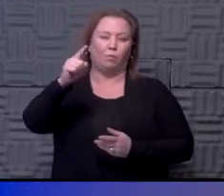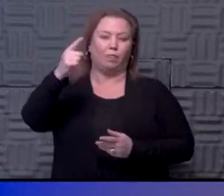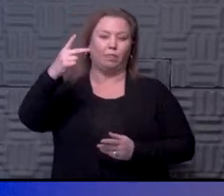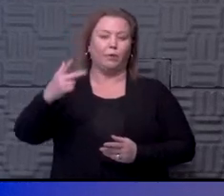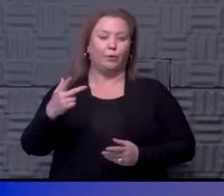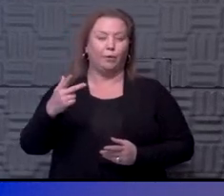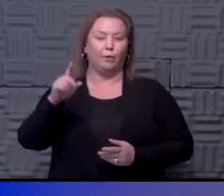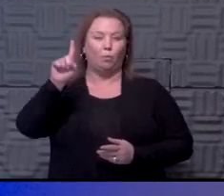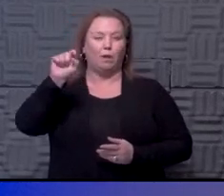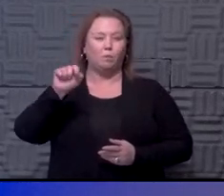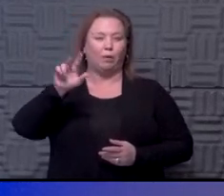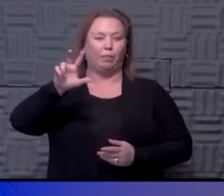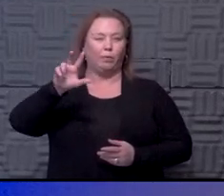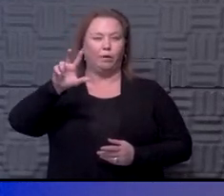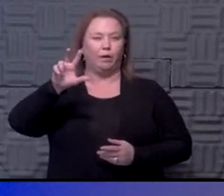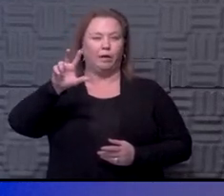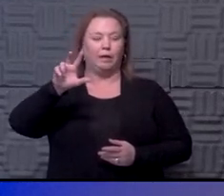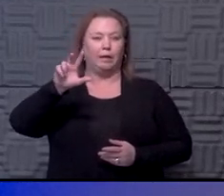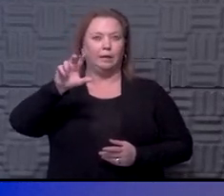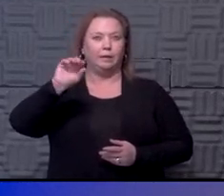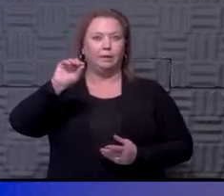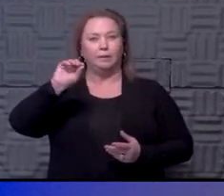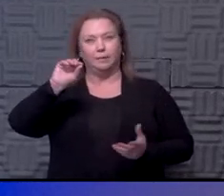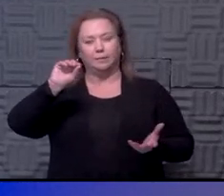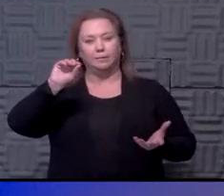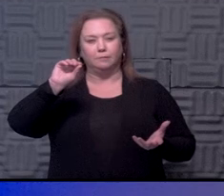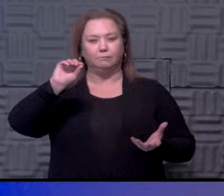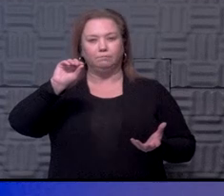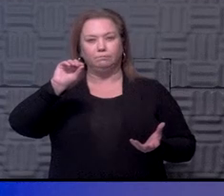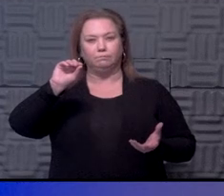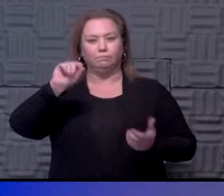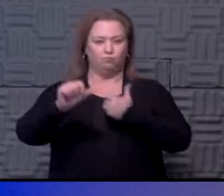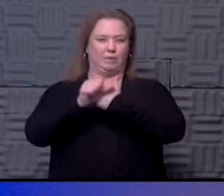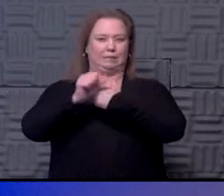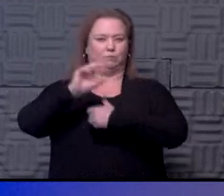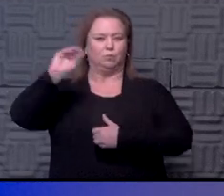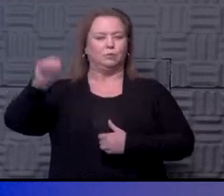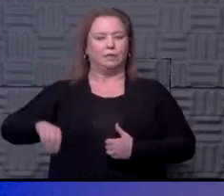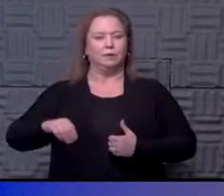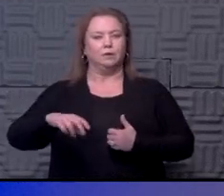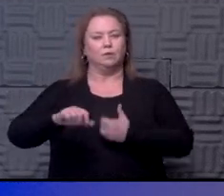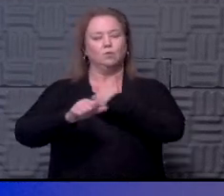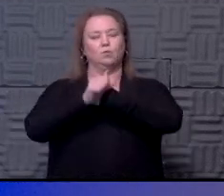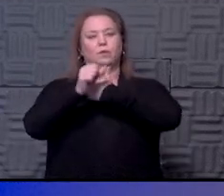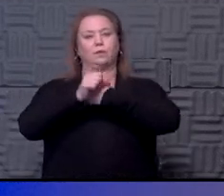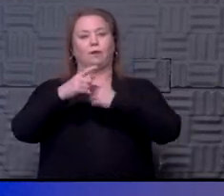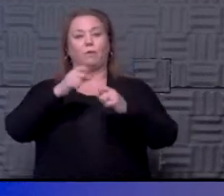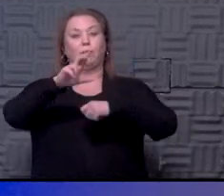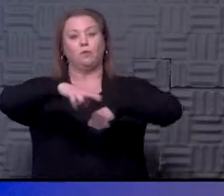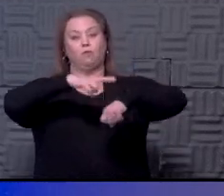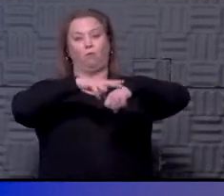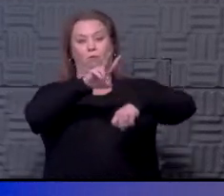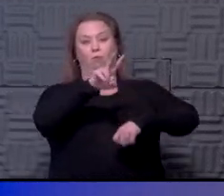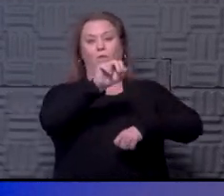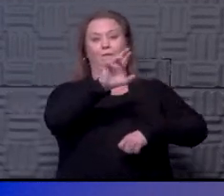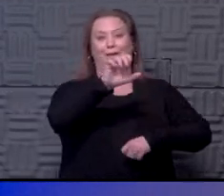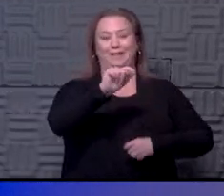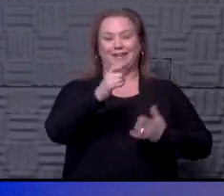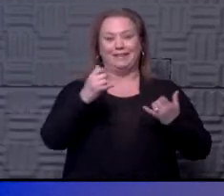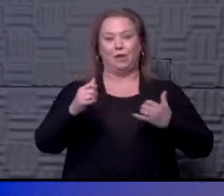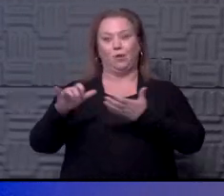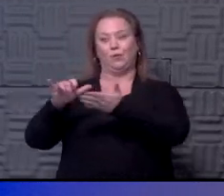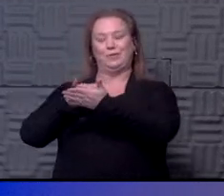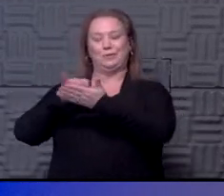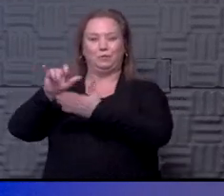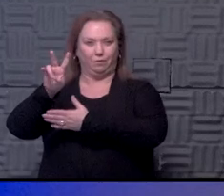third, probably 1.3% risk from the normal variant. But now we have some